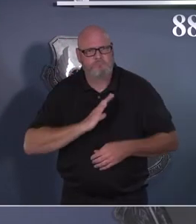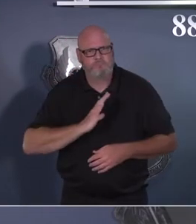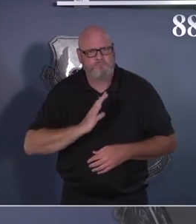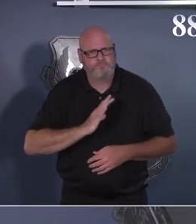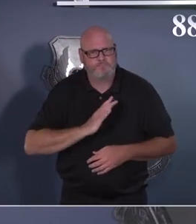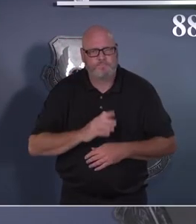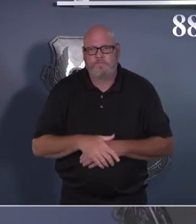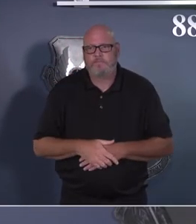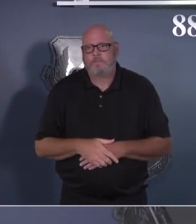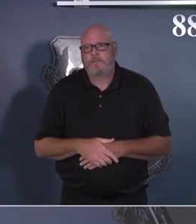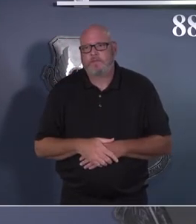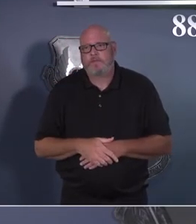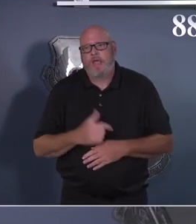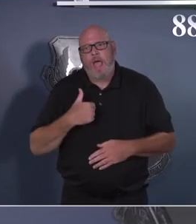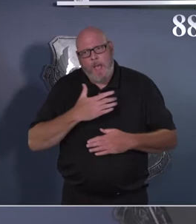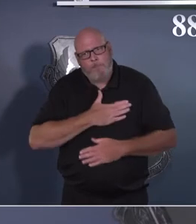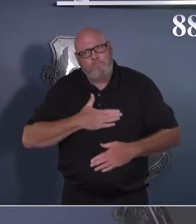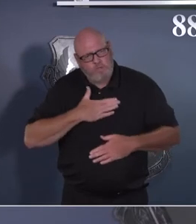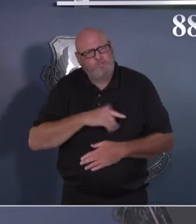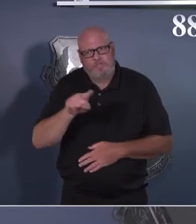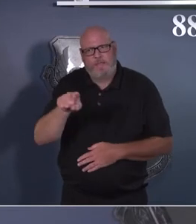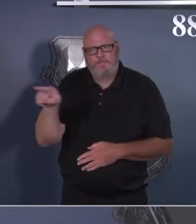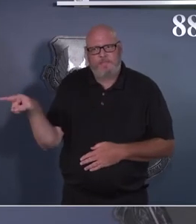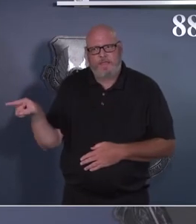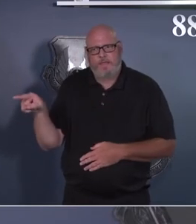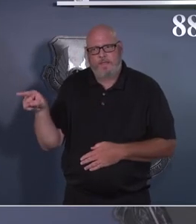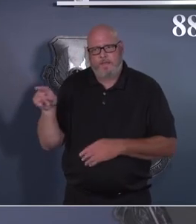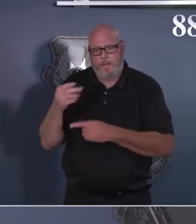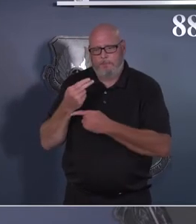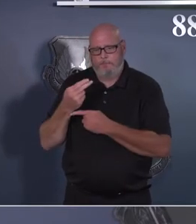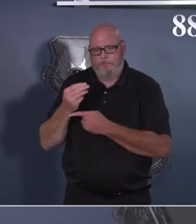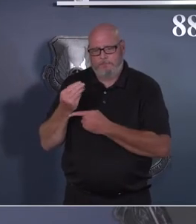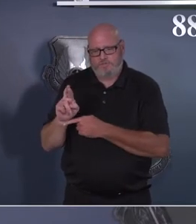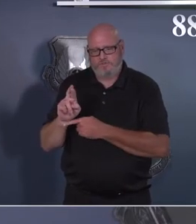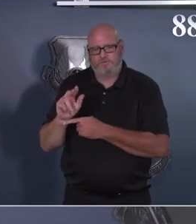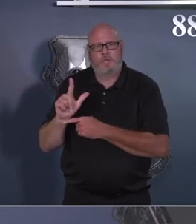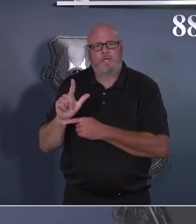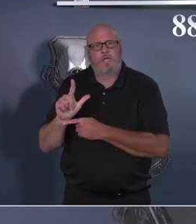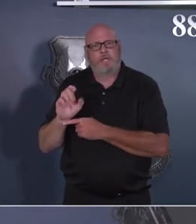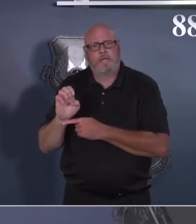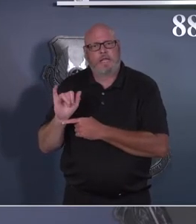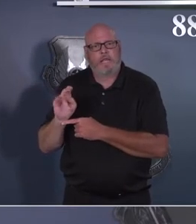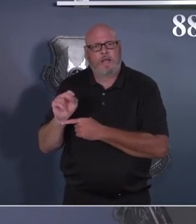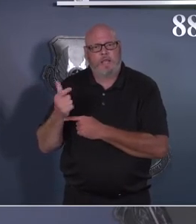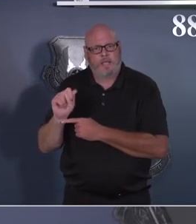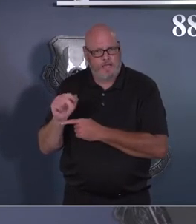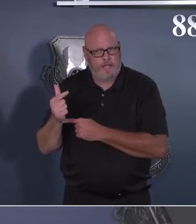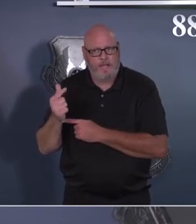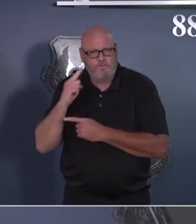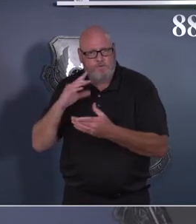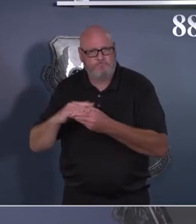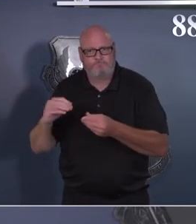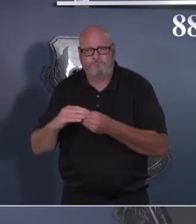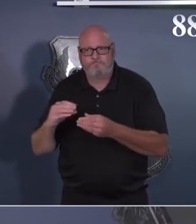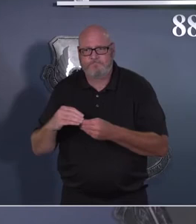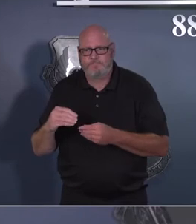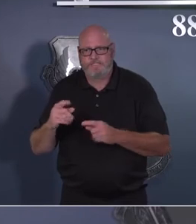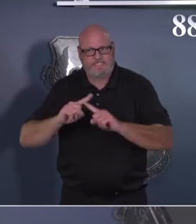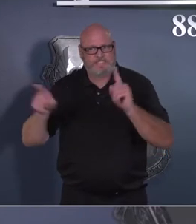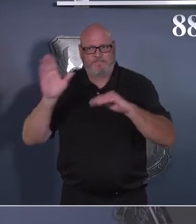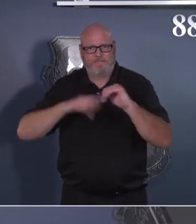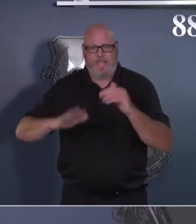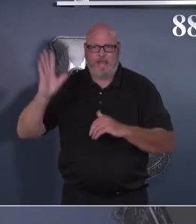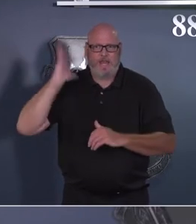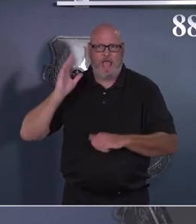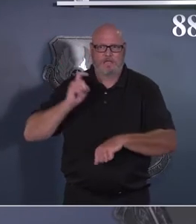few minutes walking through the nuances between this HBCon Bravo and the last time we were in HBCon Bravo and charting a path for our team